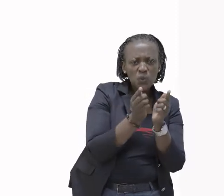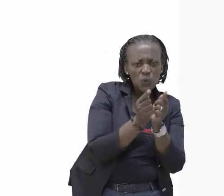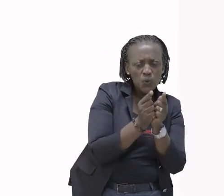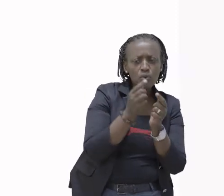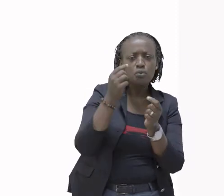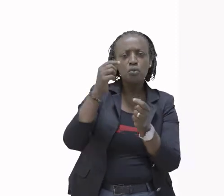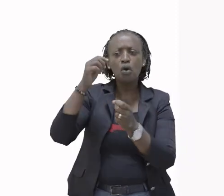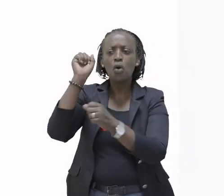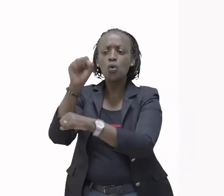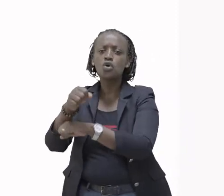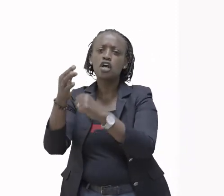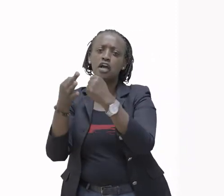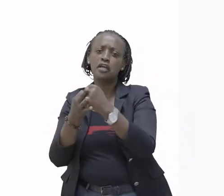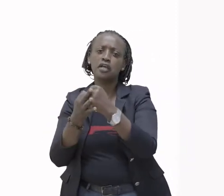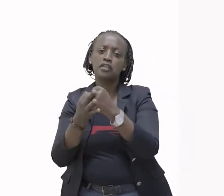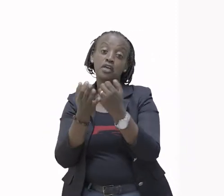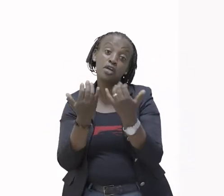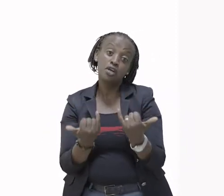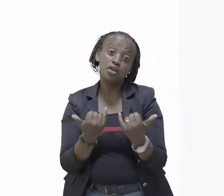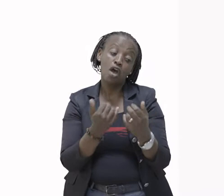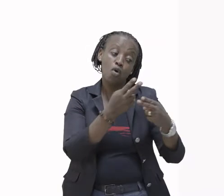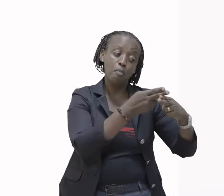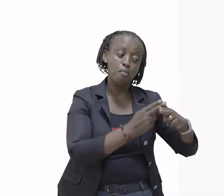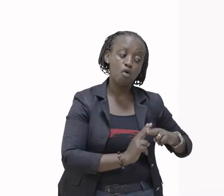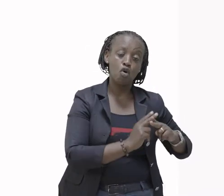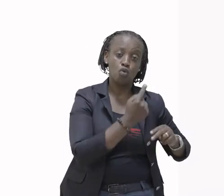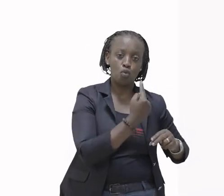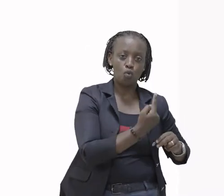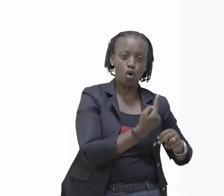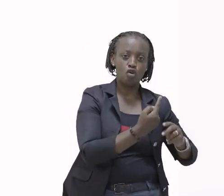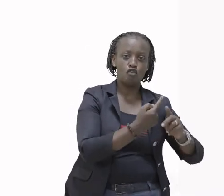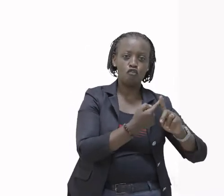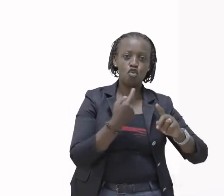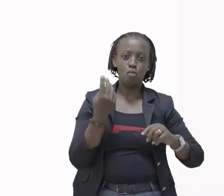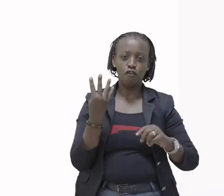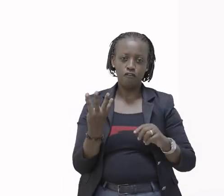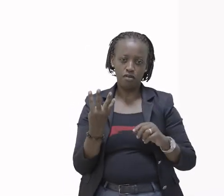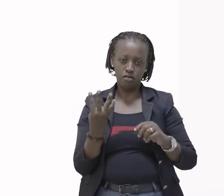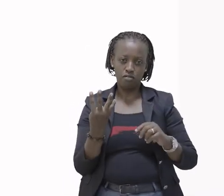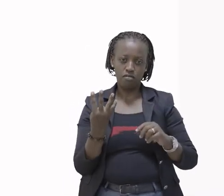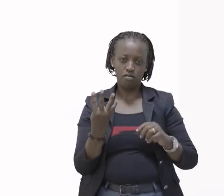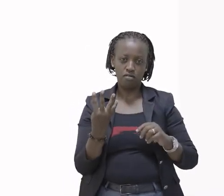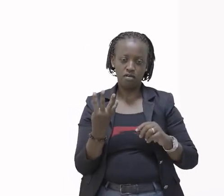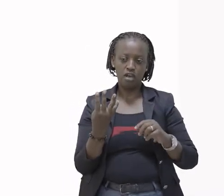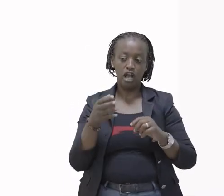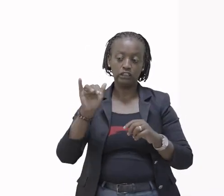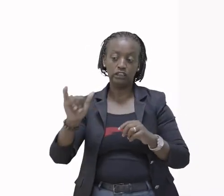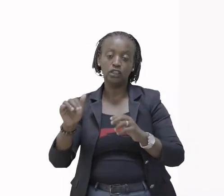smaller than 8 So, I borrowed a 1 from 4 So,